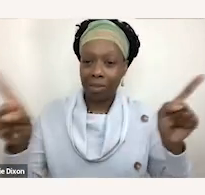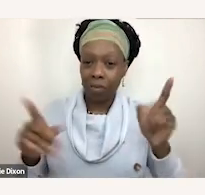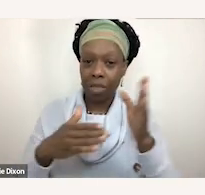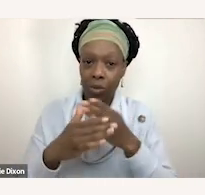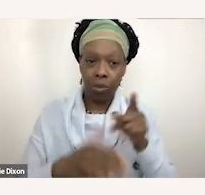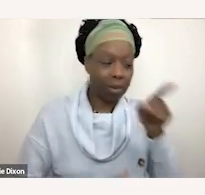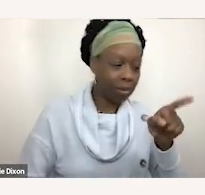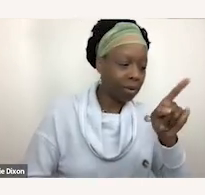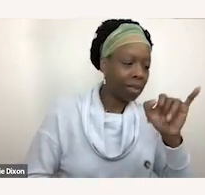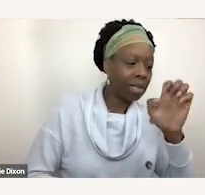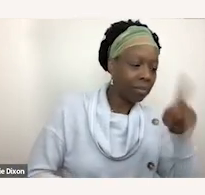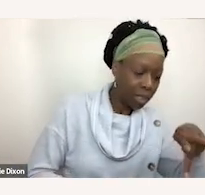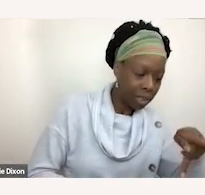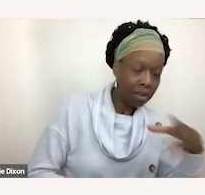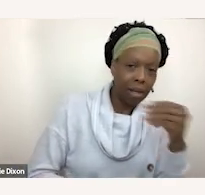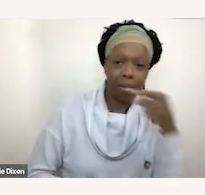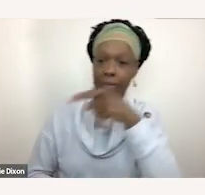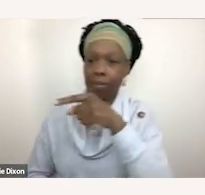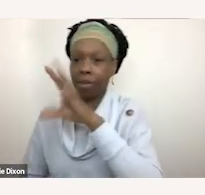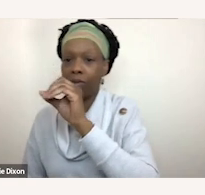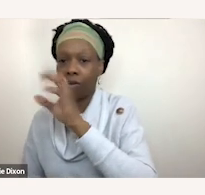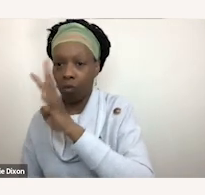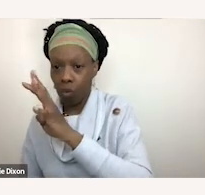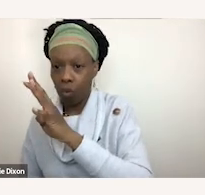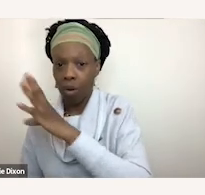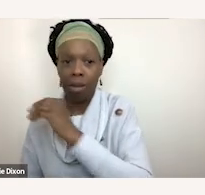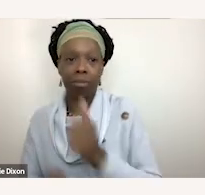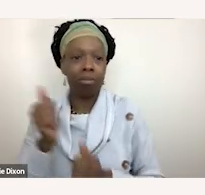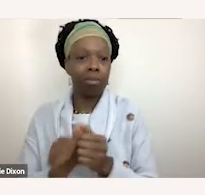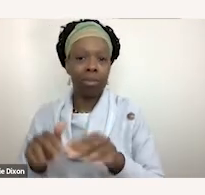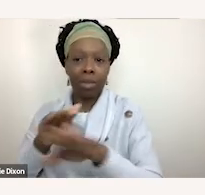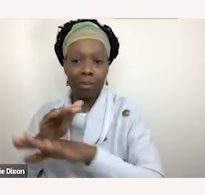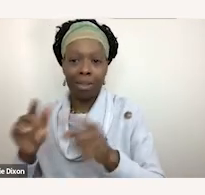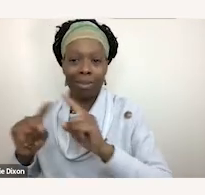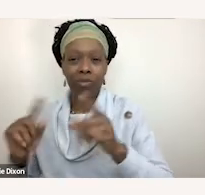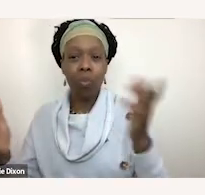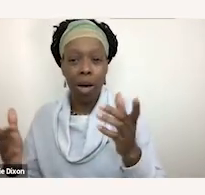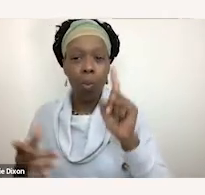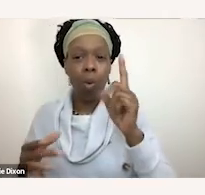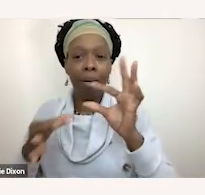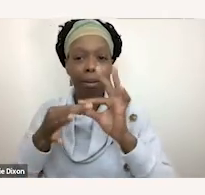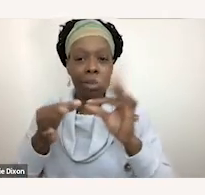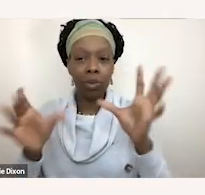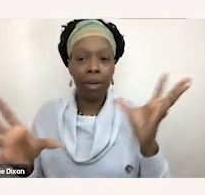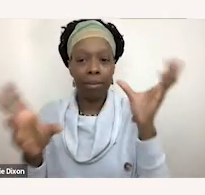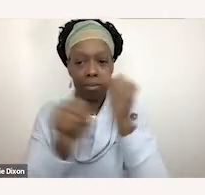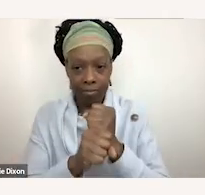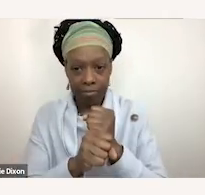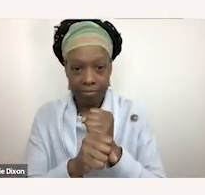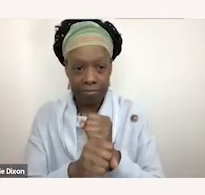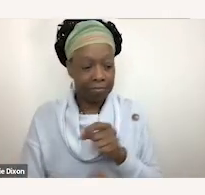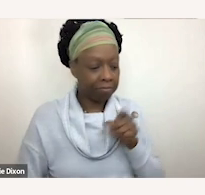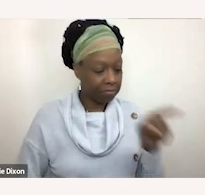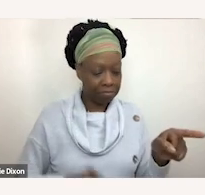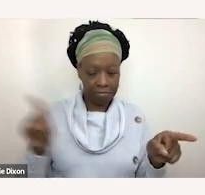when we're thinking about that um the basic difference really can sort of be summed up in one sentence and that is that both plans provide